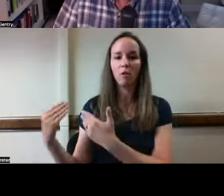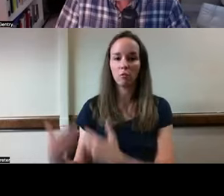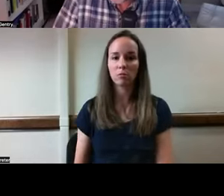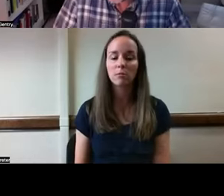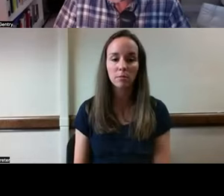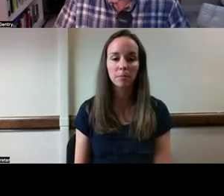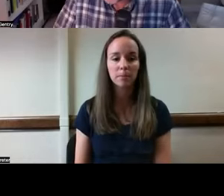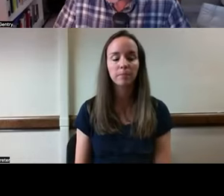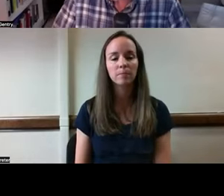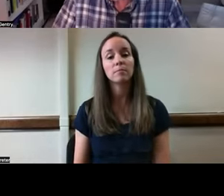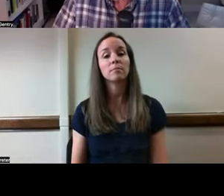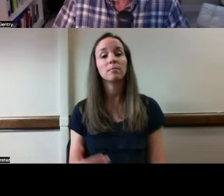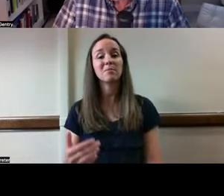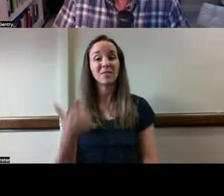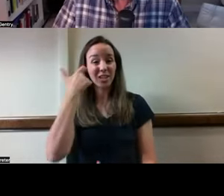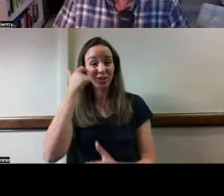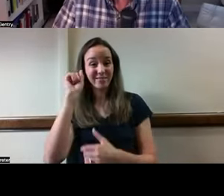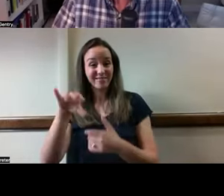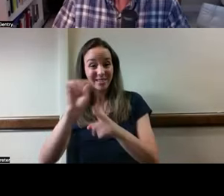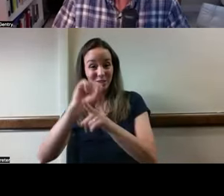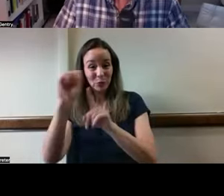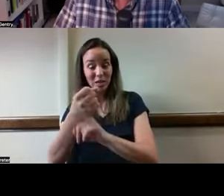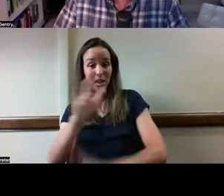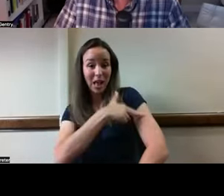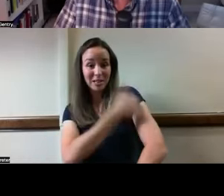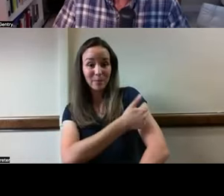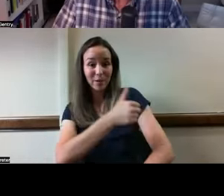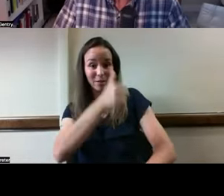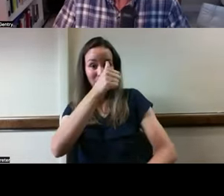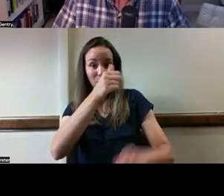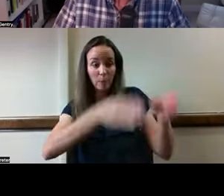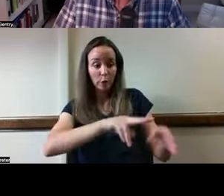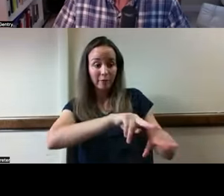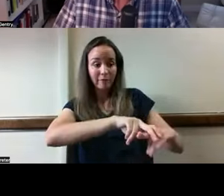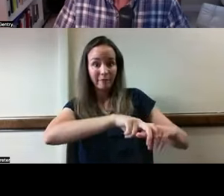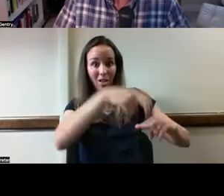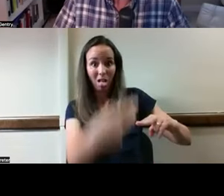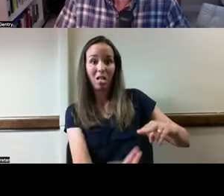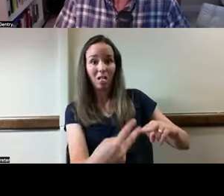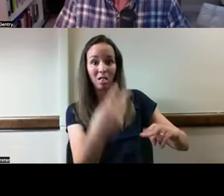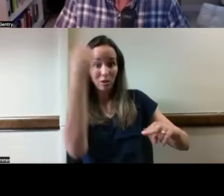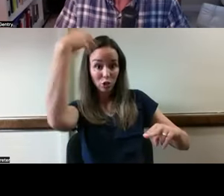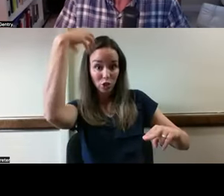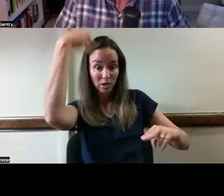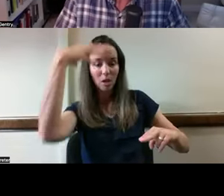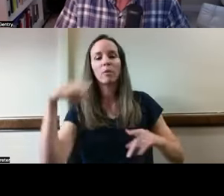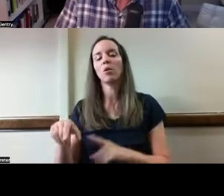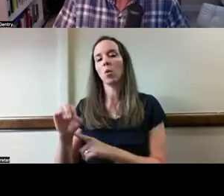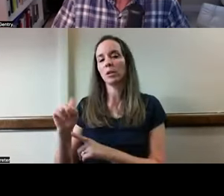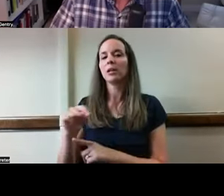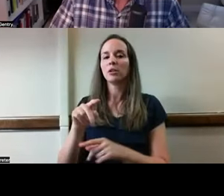In the case of the OT student, these three burdens of proof were deemed met by the jury. They are